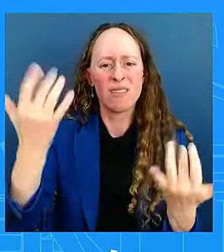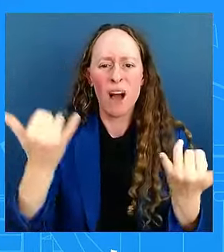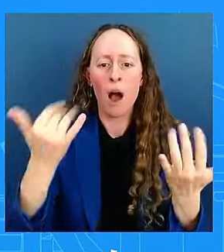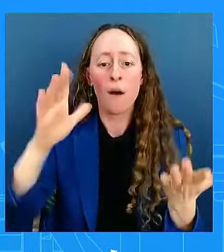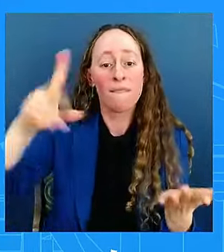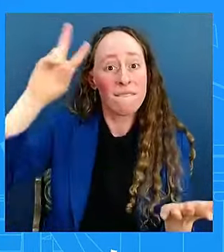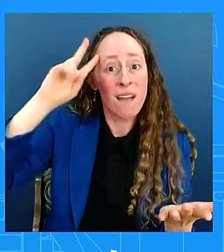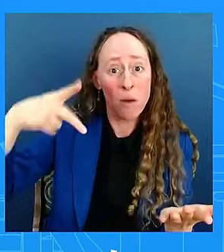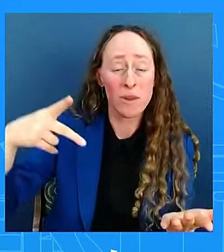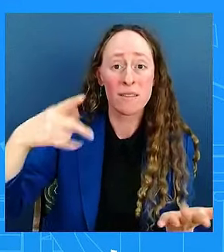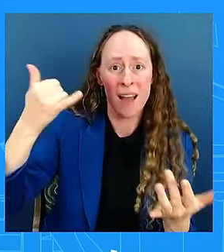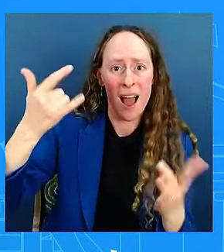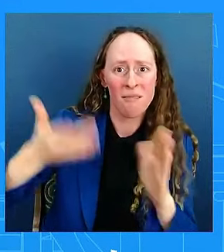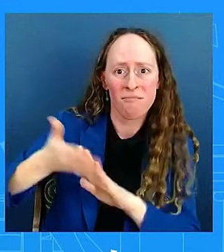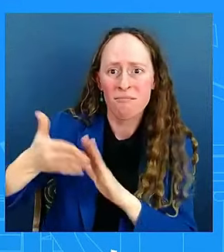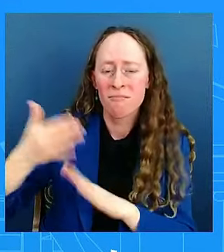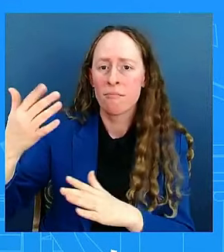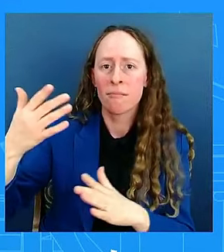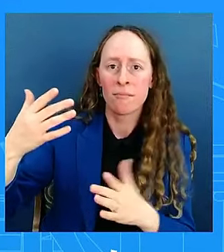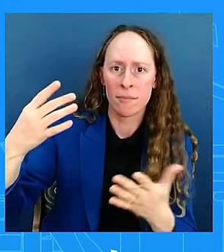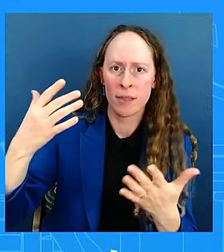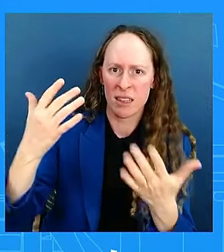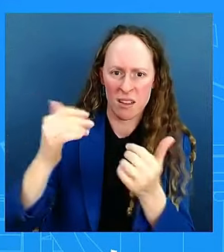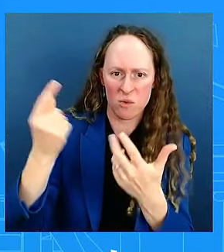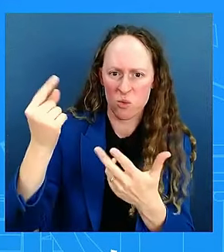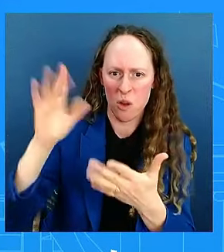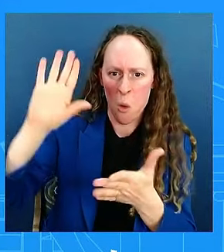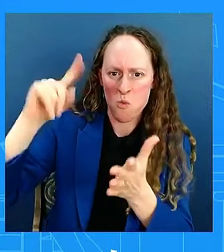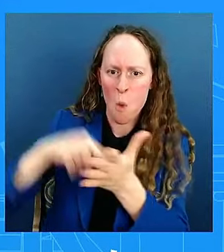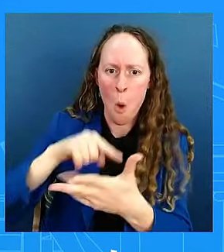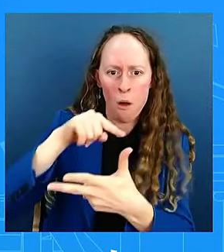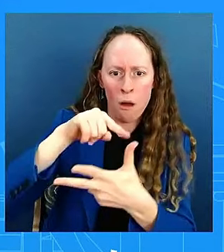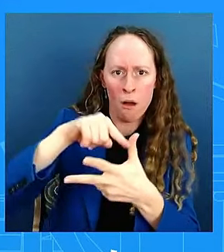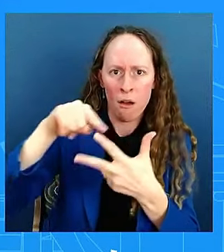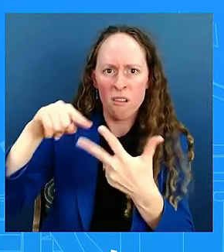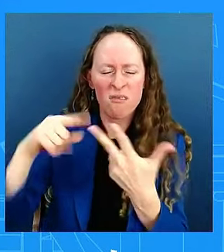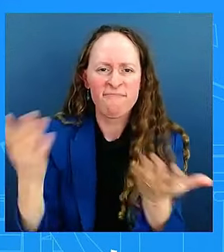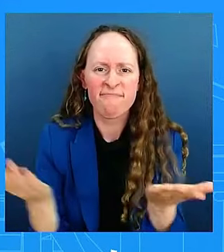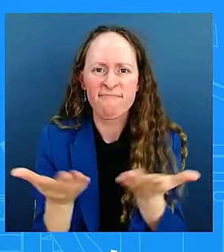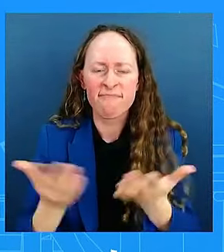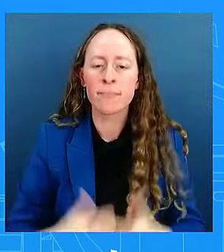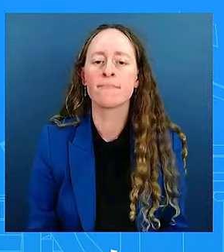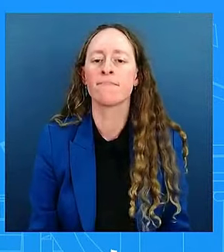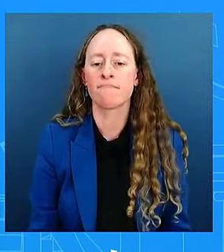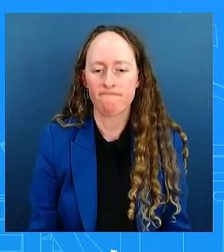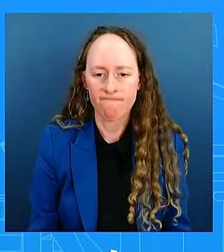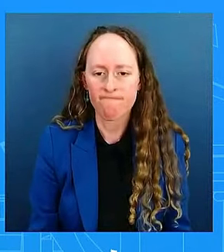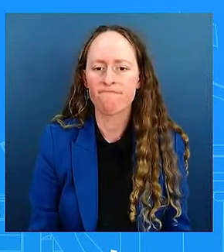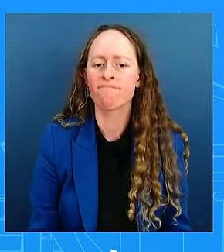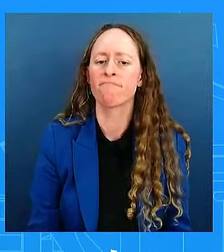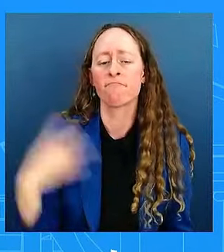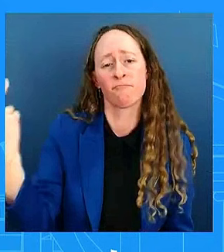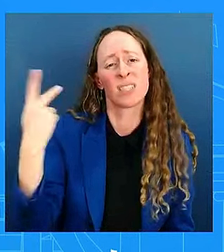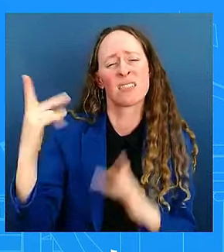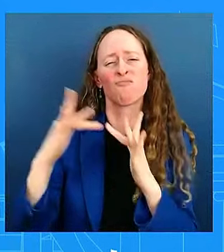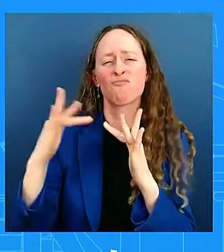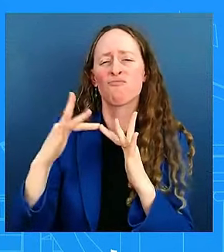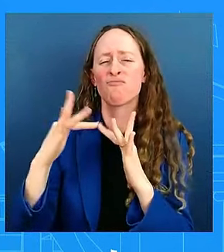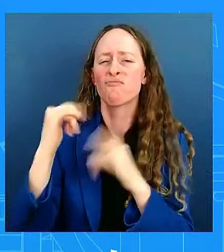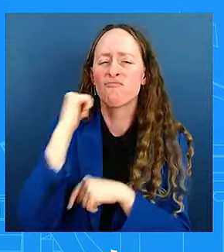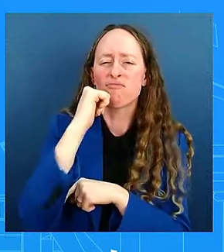the past several days? Well, she's I'm in constant contact with her. She's aware we're all we're singing from the same song sheet.